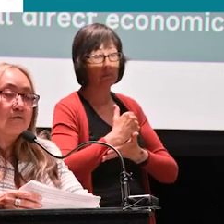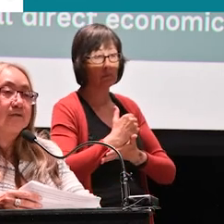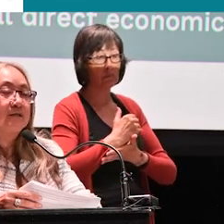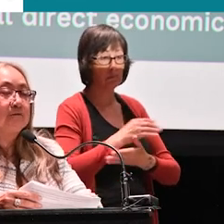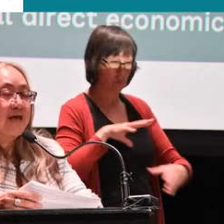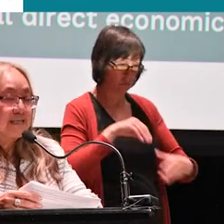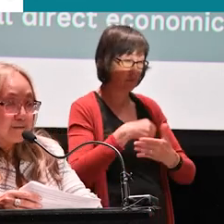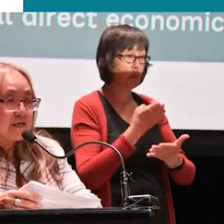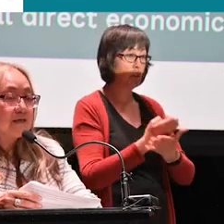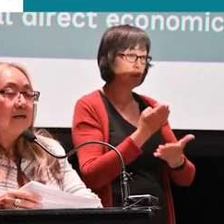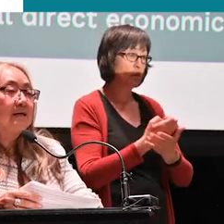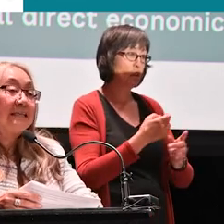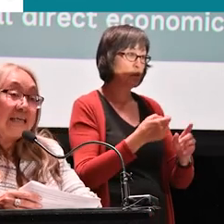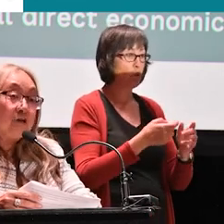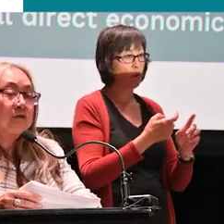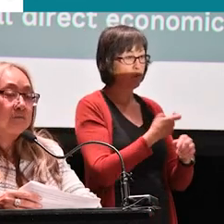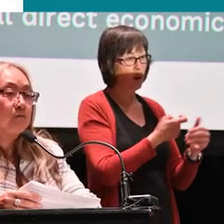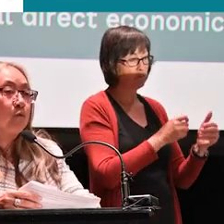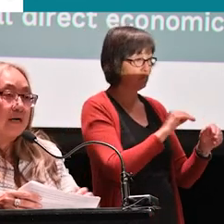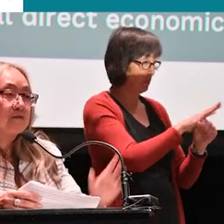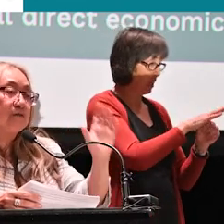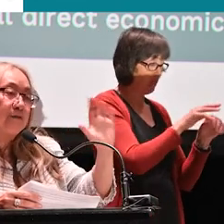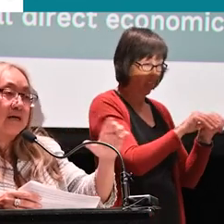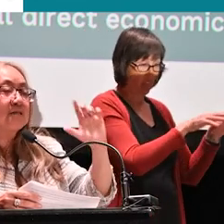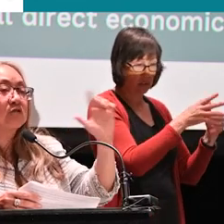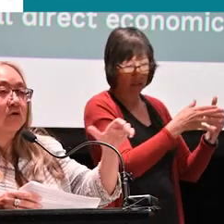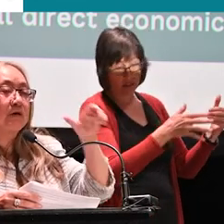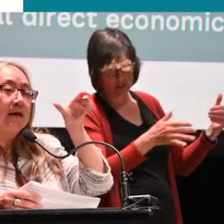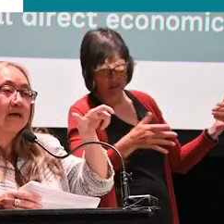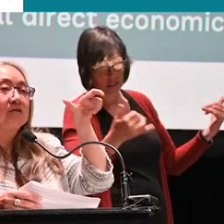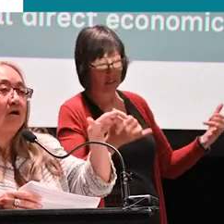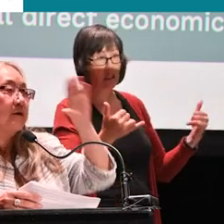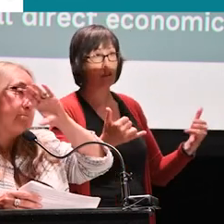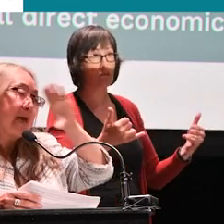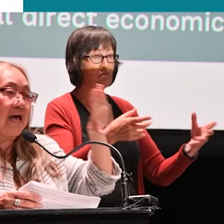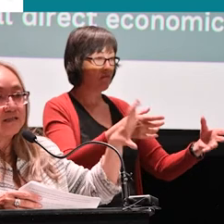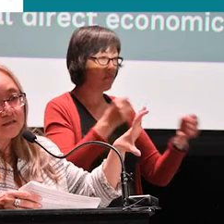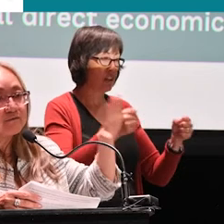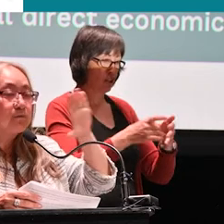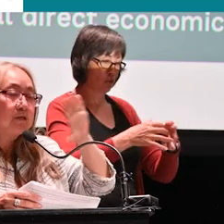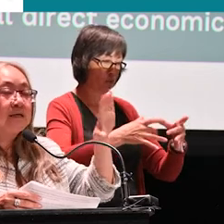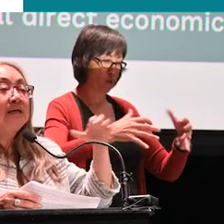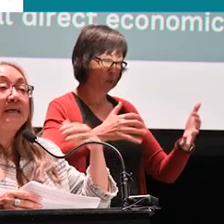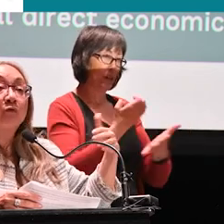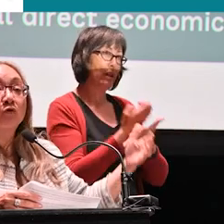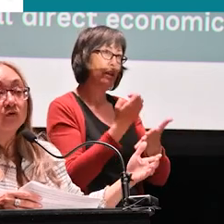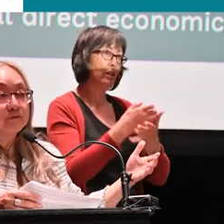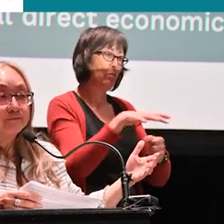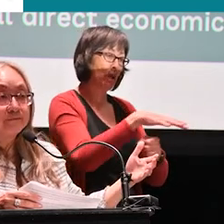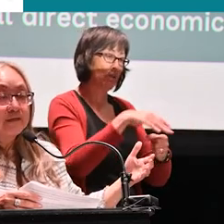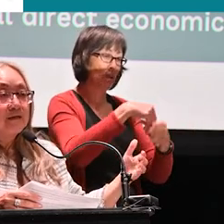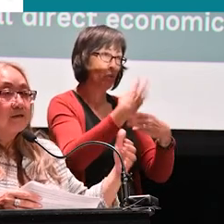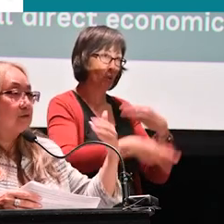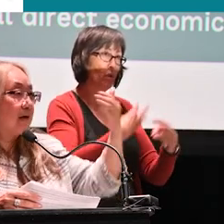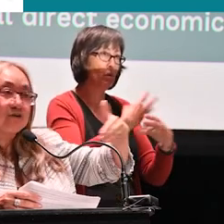of the pandemic continues to be one of the fastest growing economic bands, if you will, in the world.